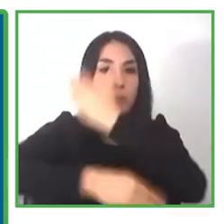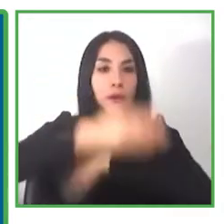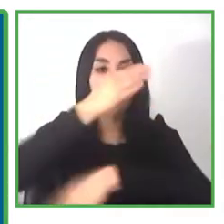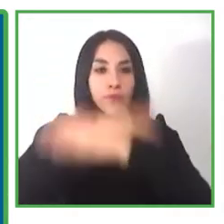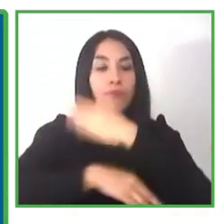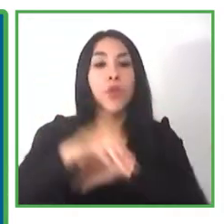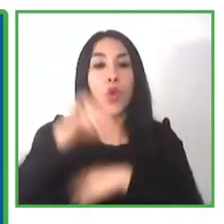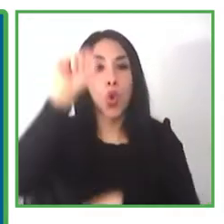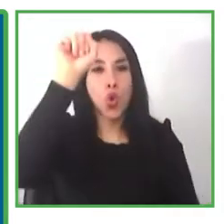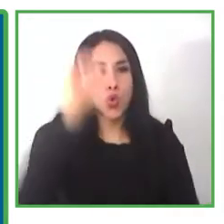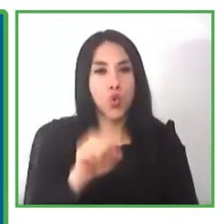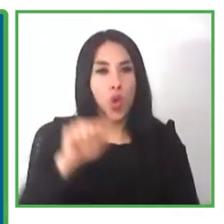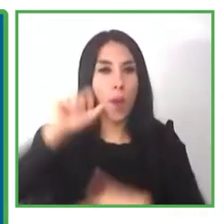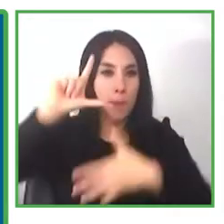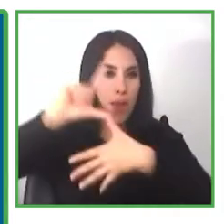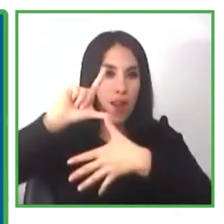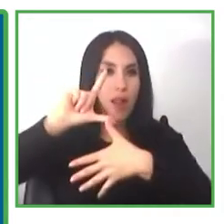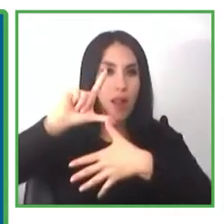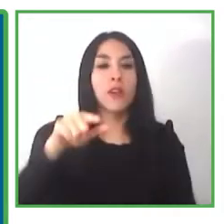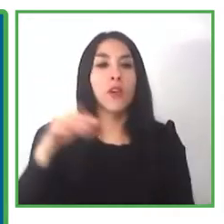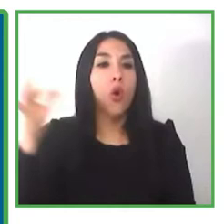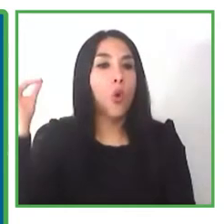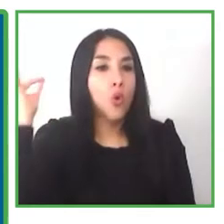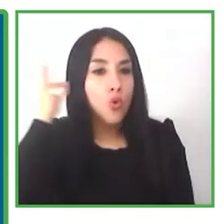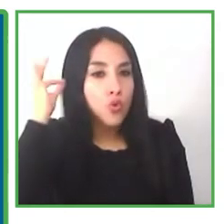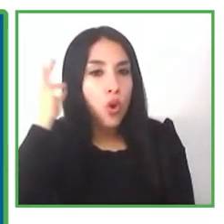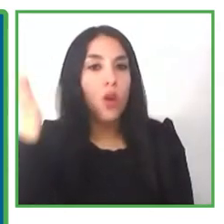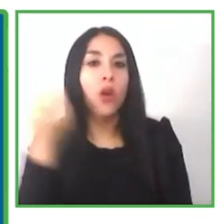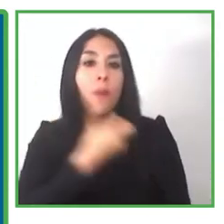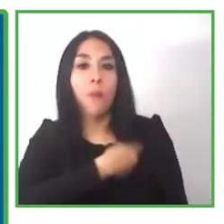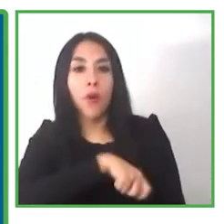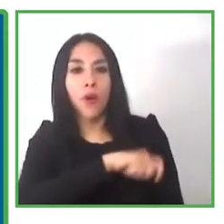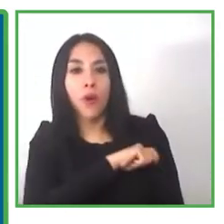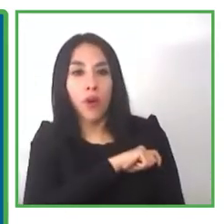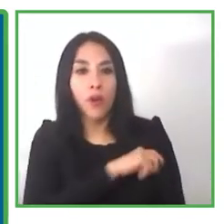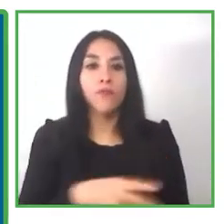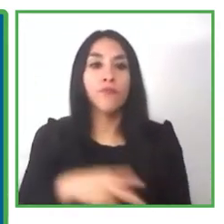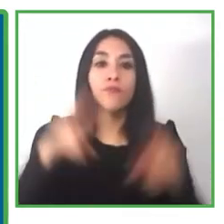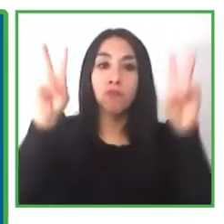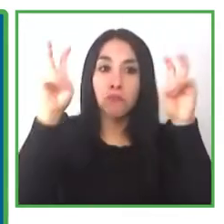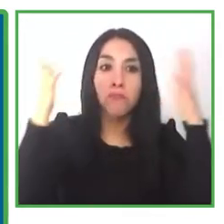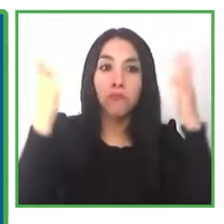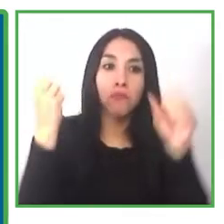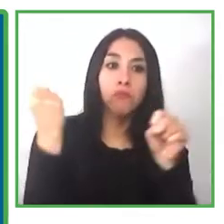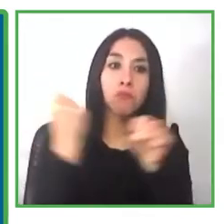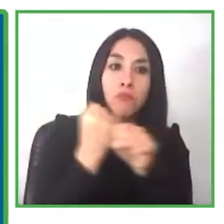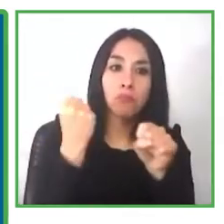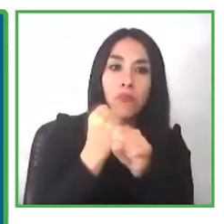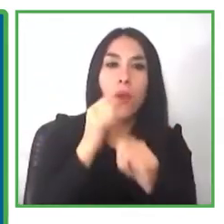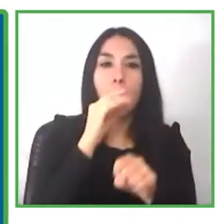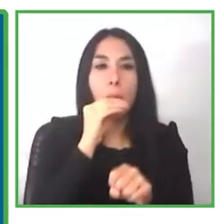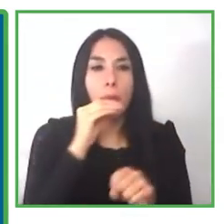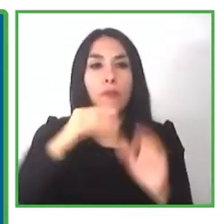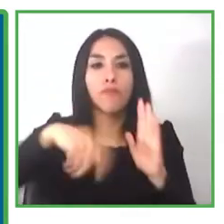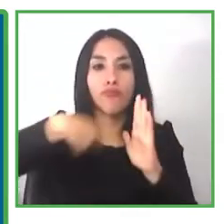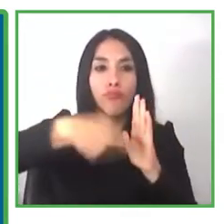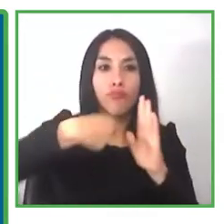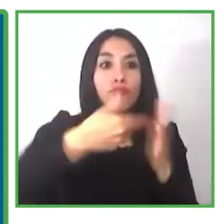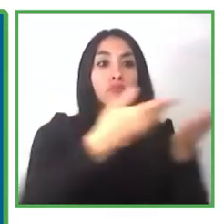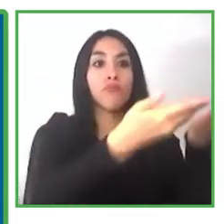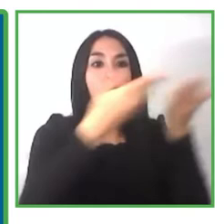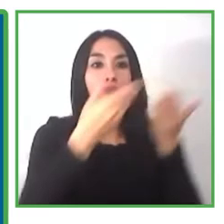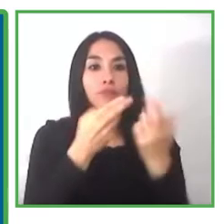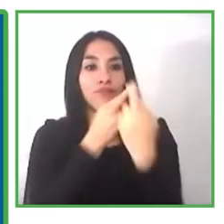community as part of the war group for zero project in latin america we got